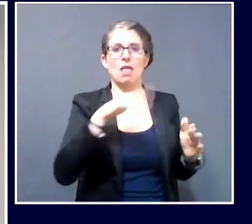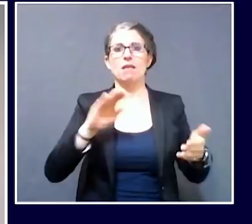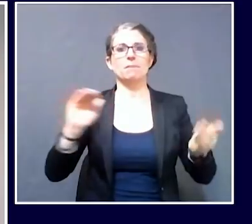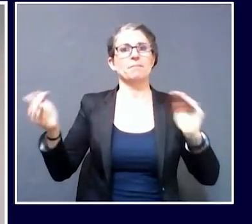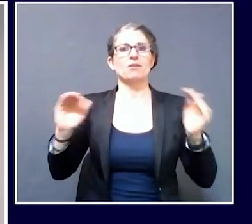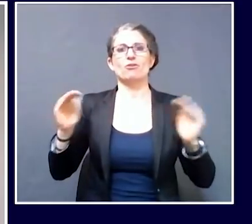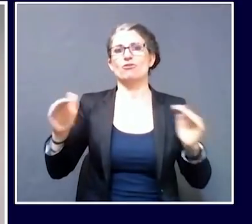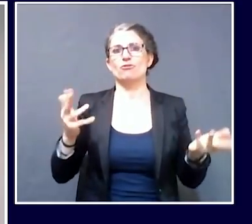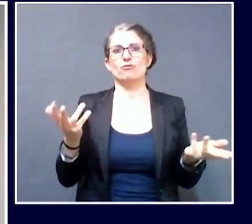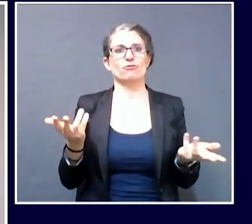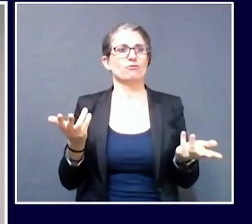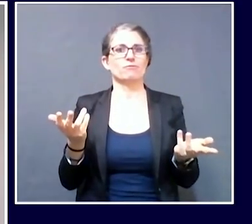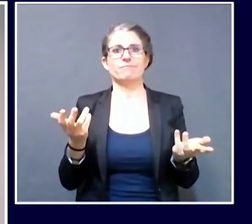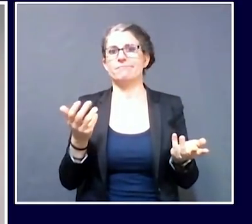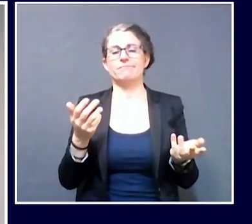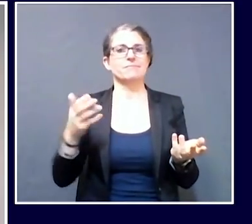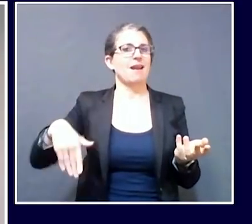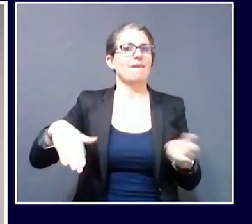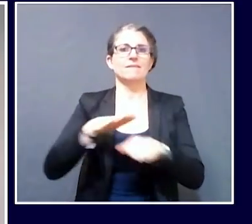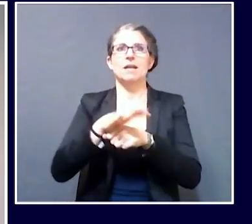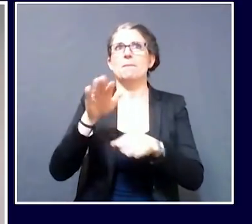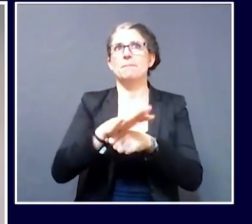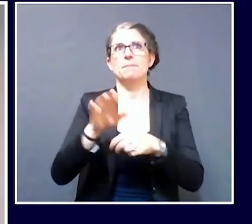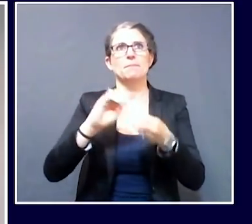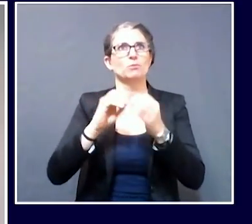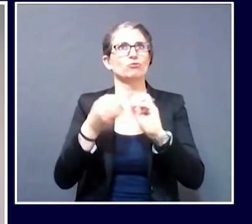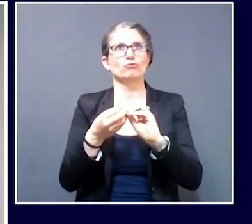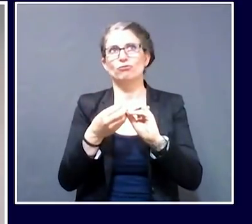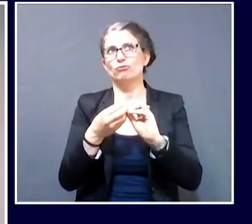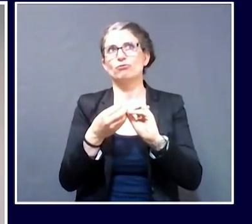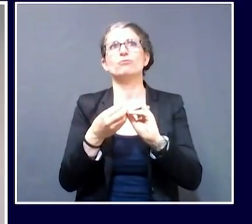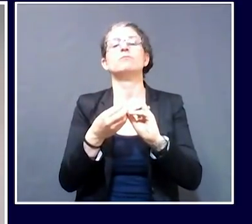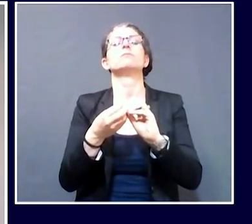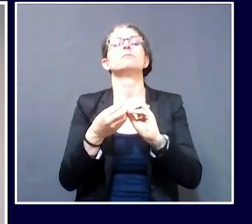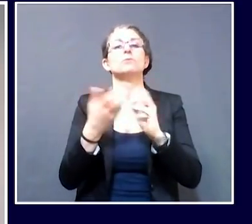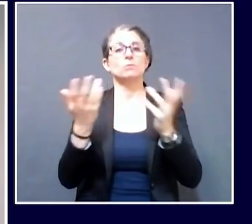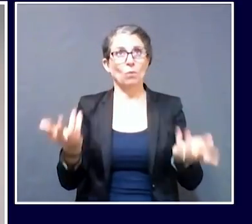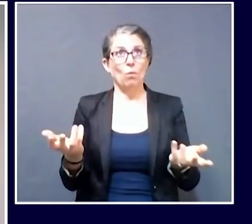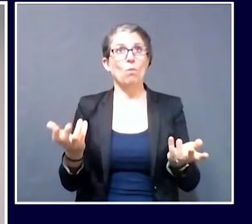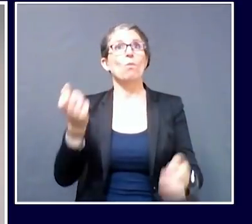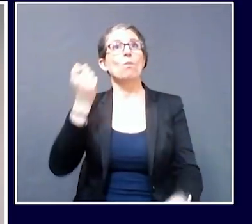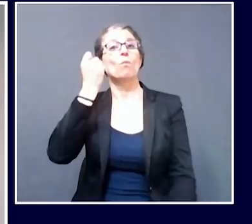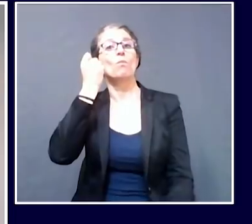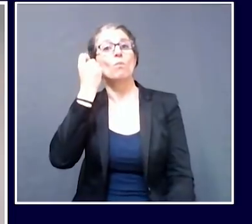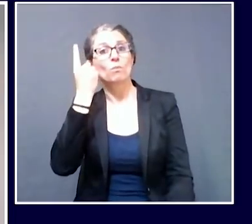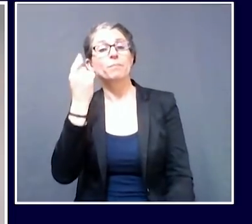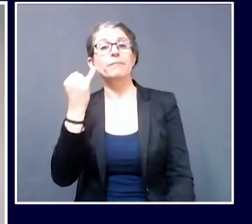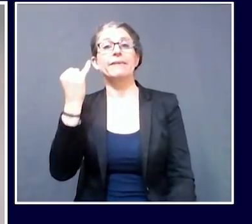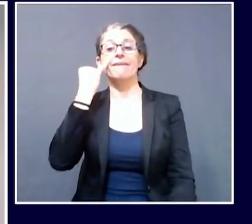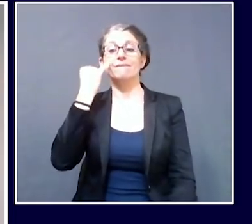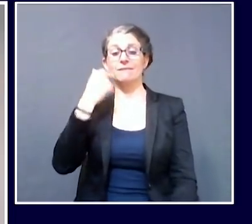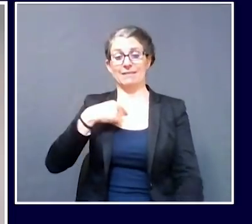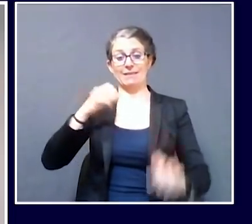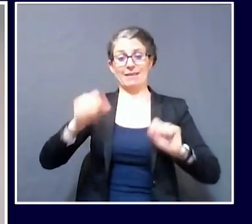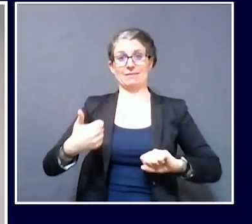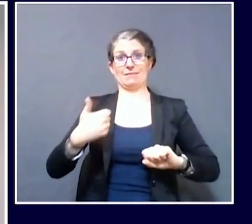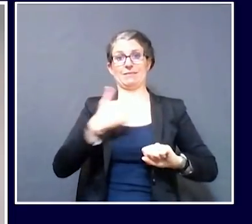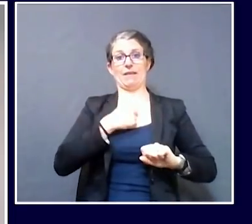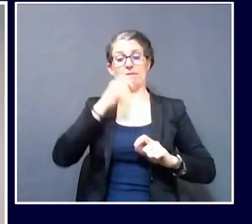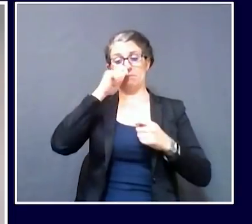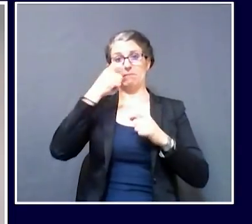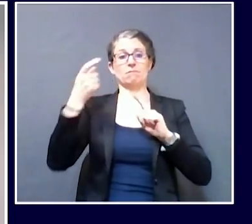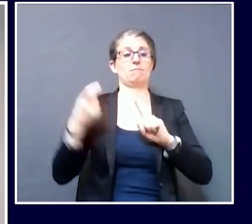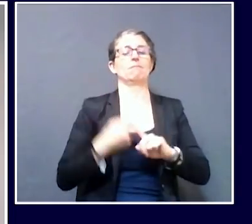self-swabbing, for example, doesn't require PPE, where the regular technique does. Self-swabbing may be more easily